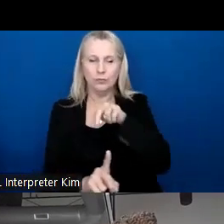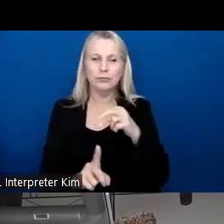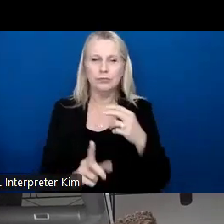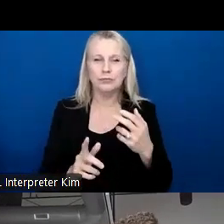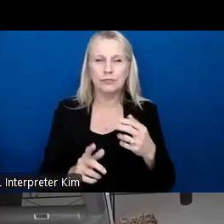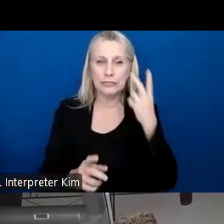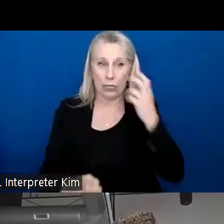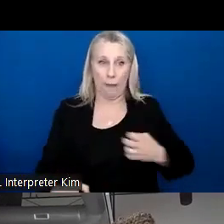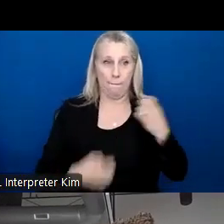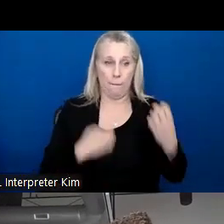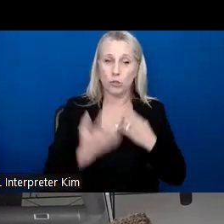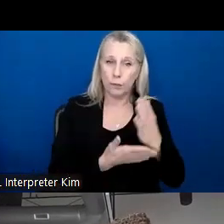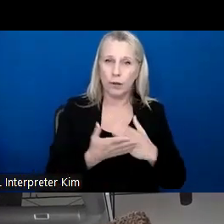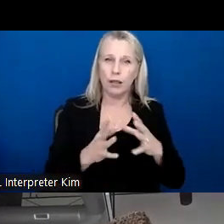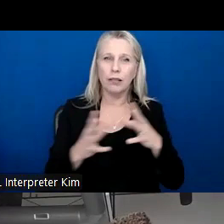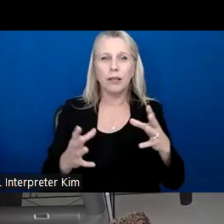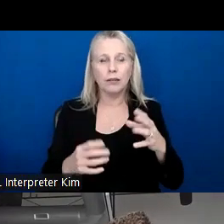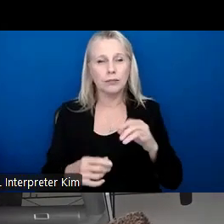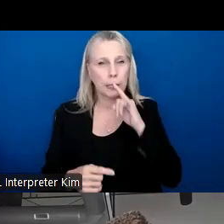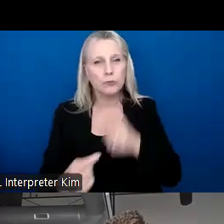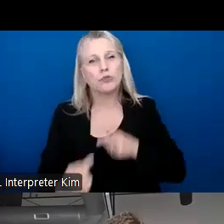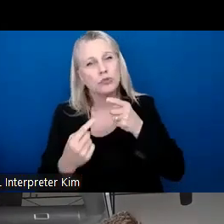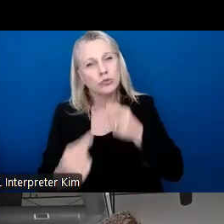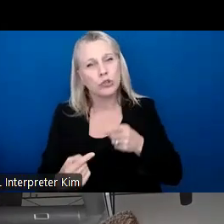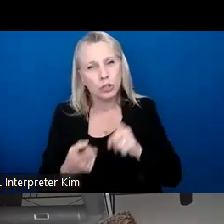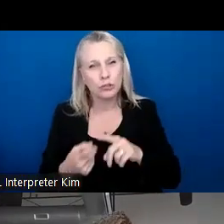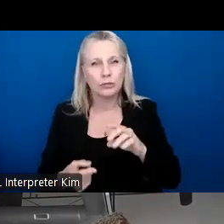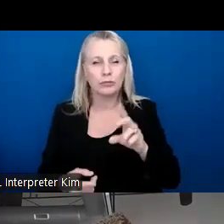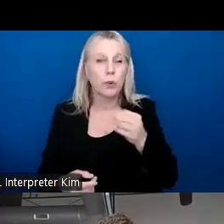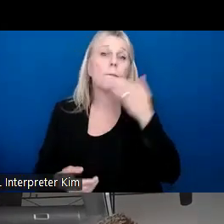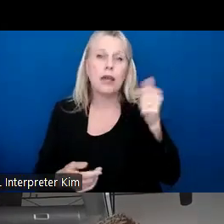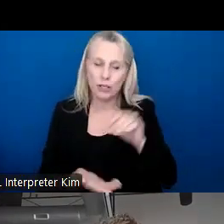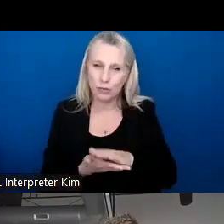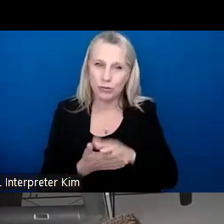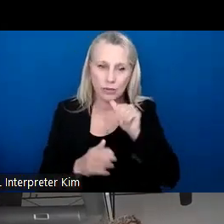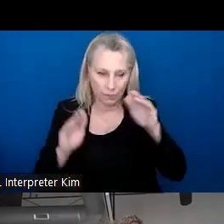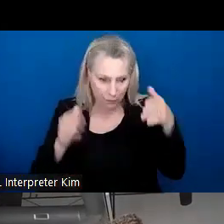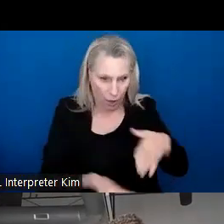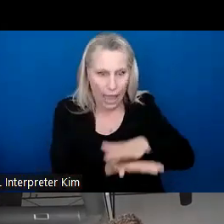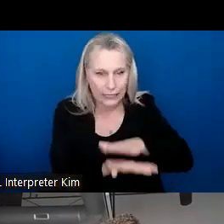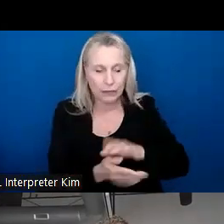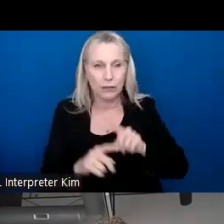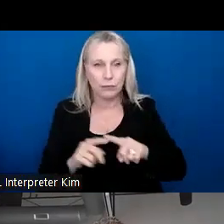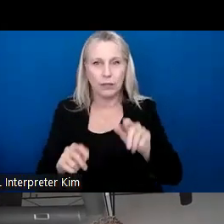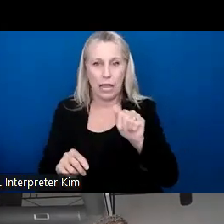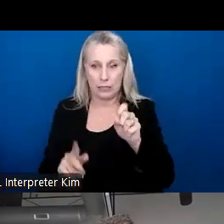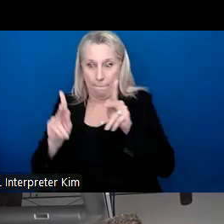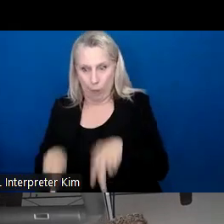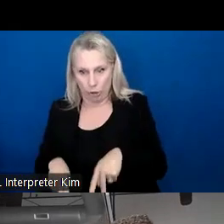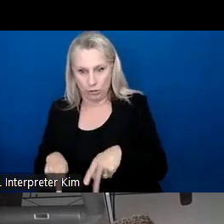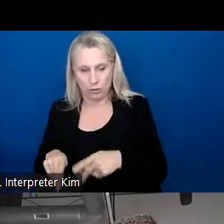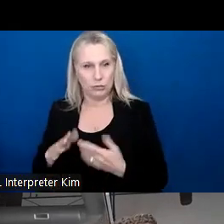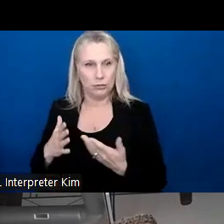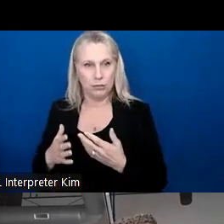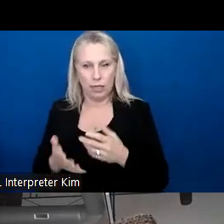that a lot of our students start to do better in school because they're not just focusing on academics, but also them as a person, um, and